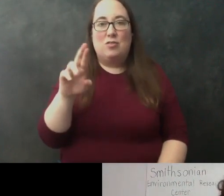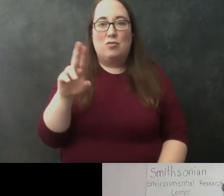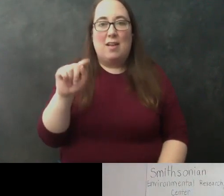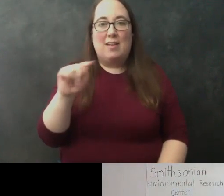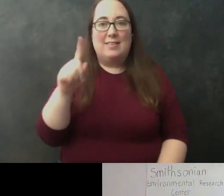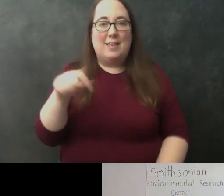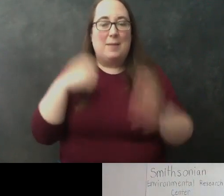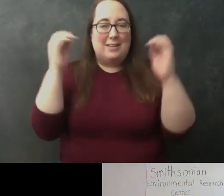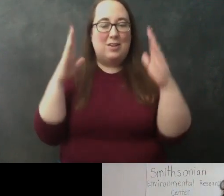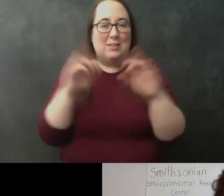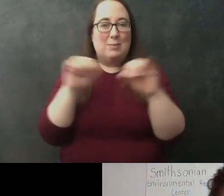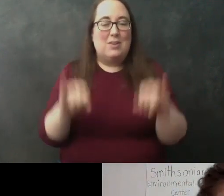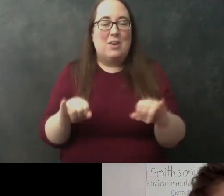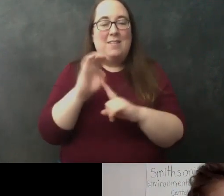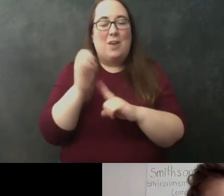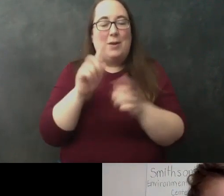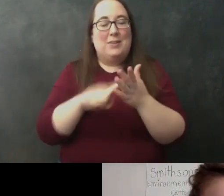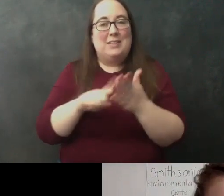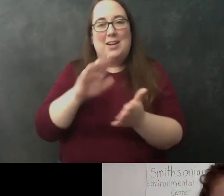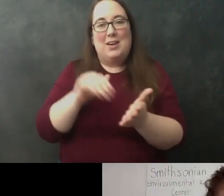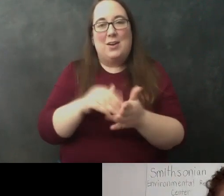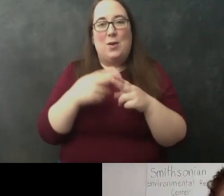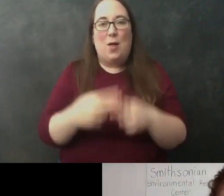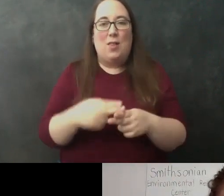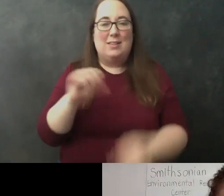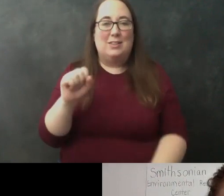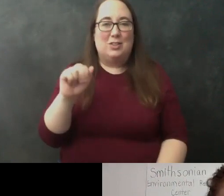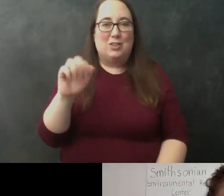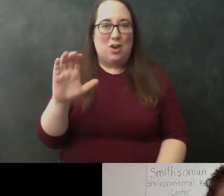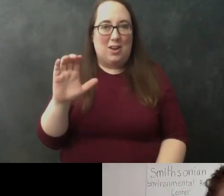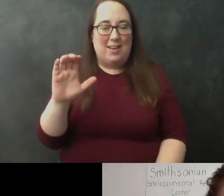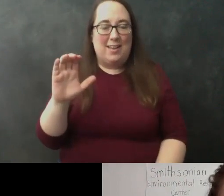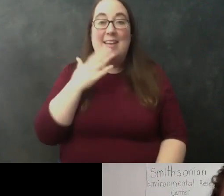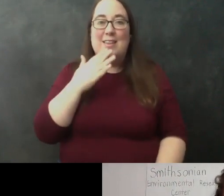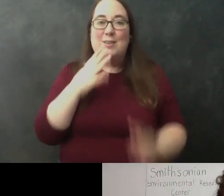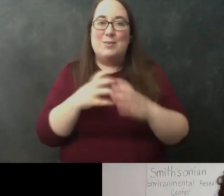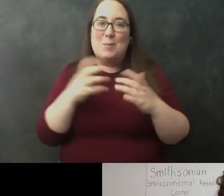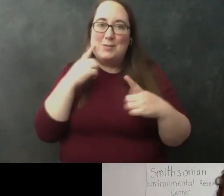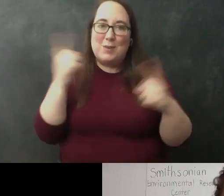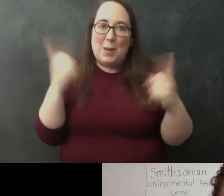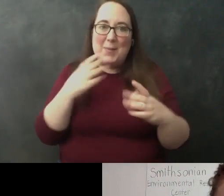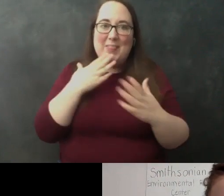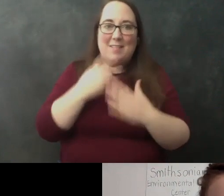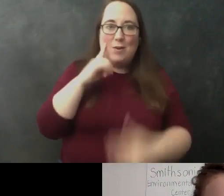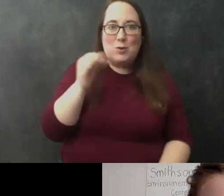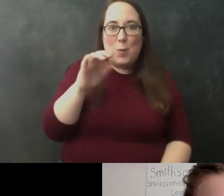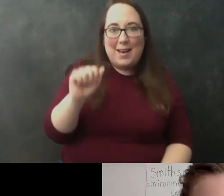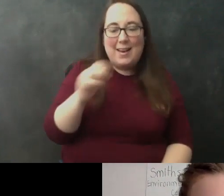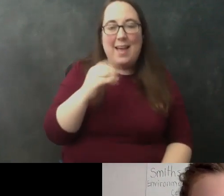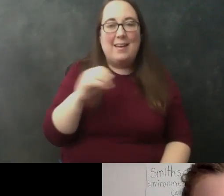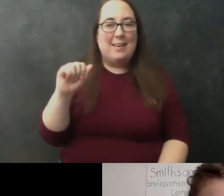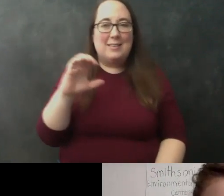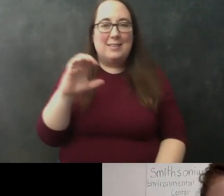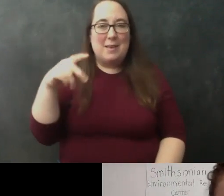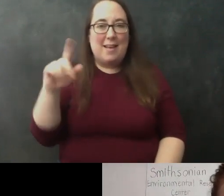Smithsonian Environmental Research Center, also known as CERC. Thank you all so much. Thank you to Joanna and the Anne Arundel County Public Library